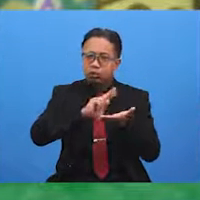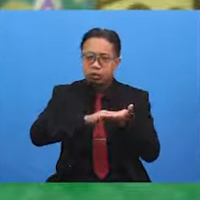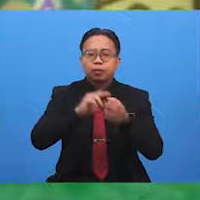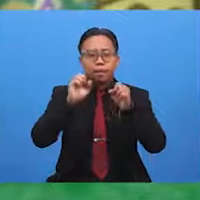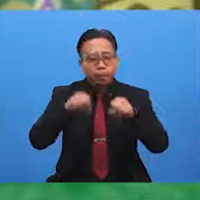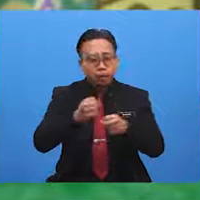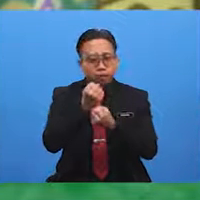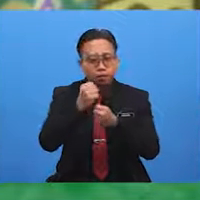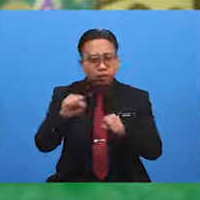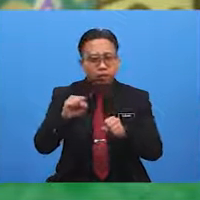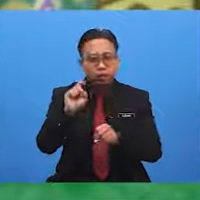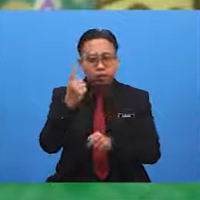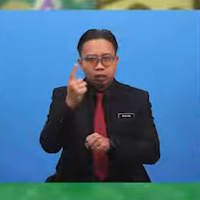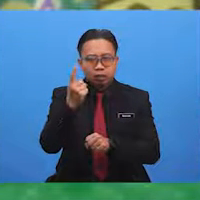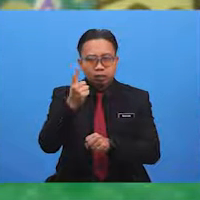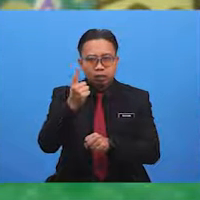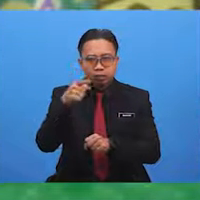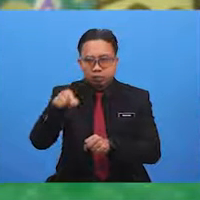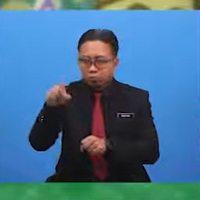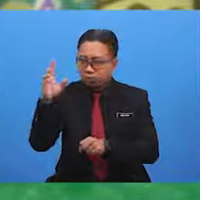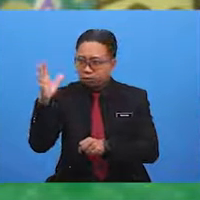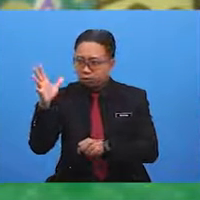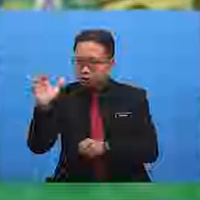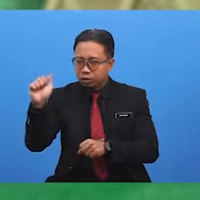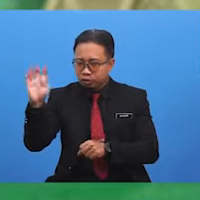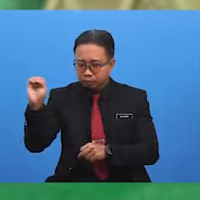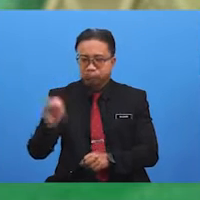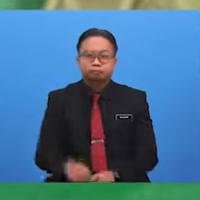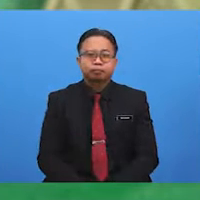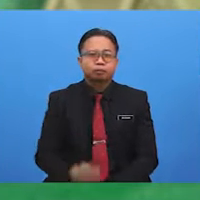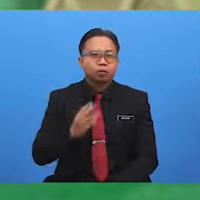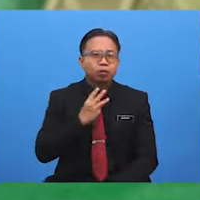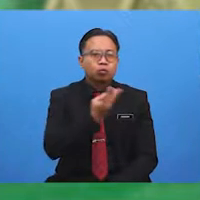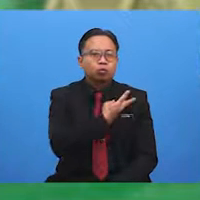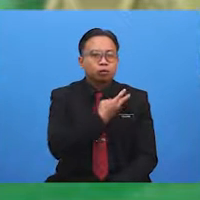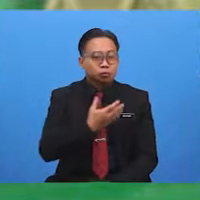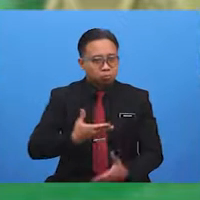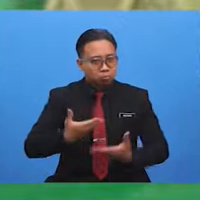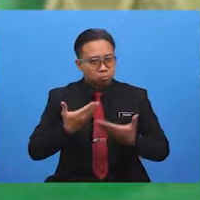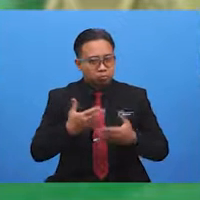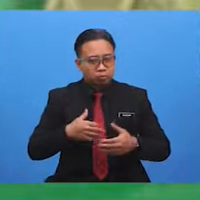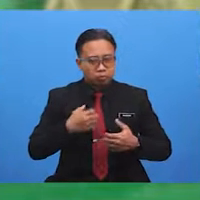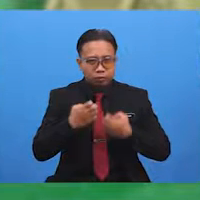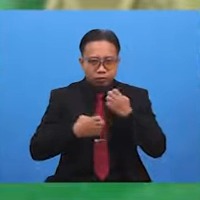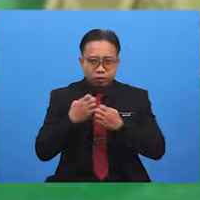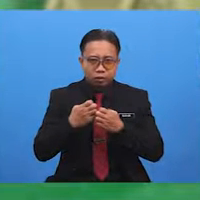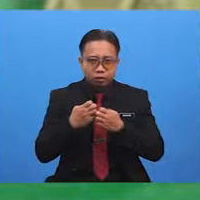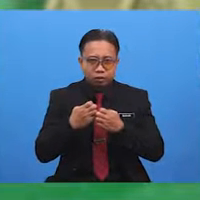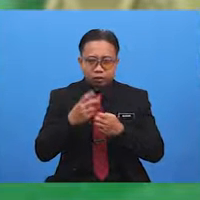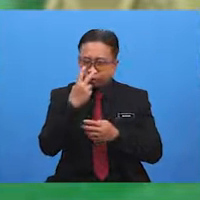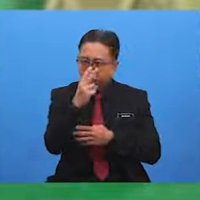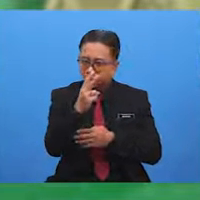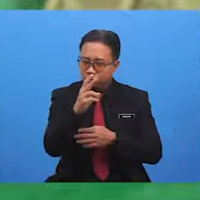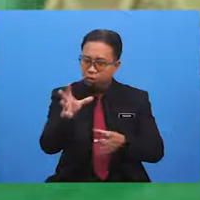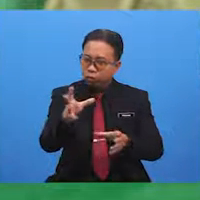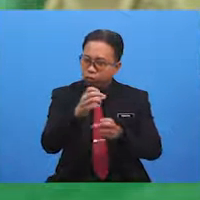duties by 11.15am. We were so impressed by Opa's brass collection